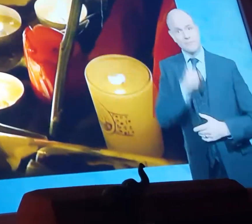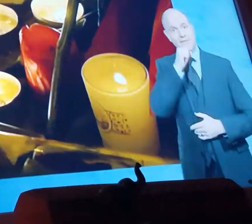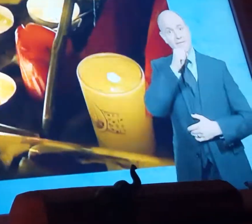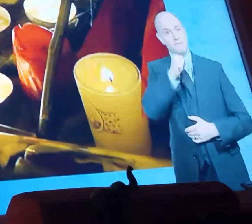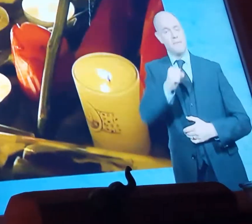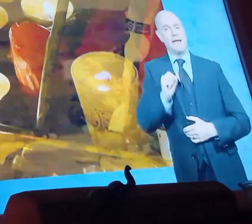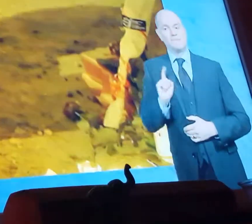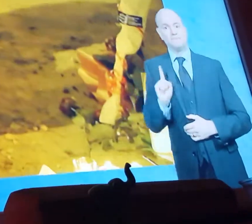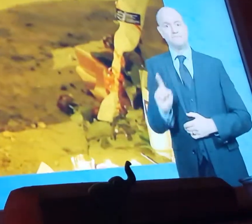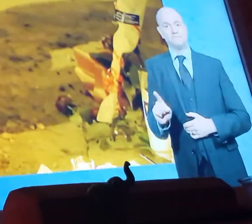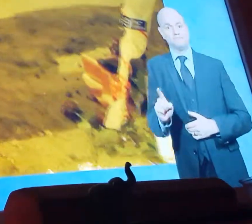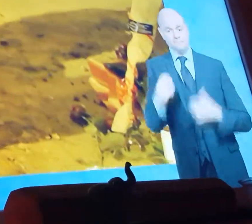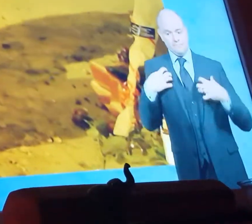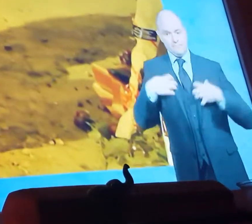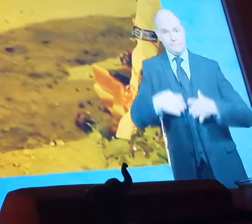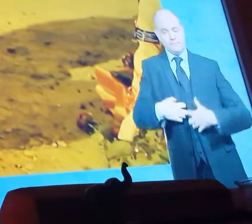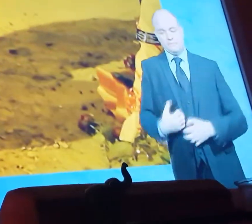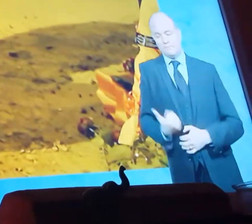people injured.